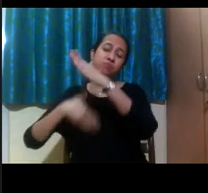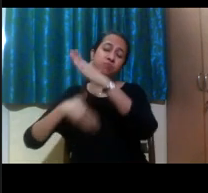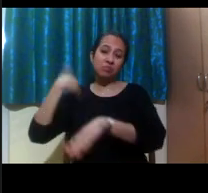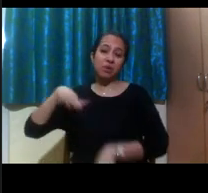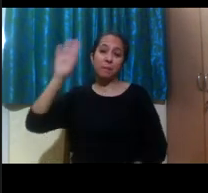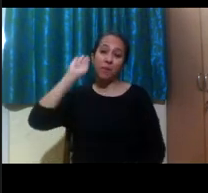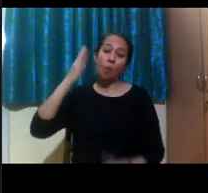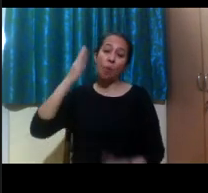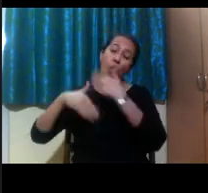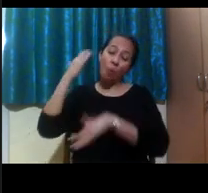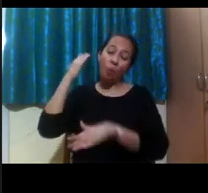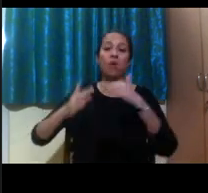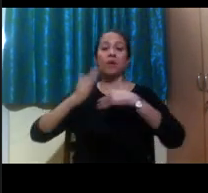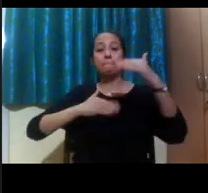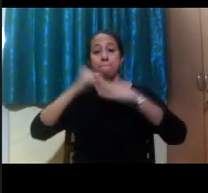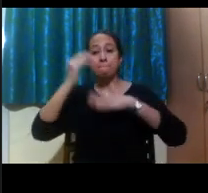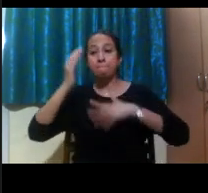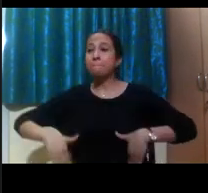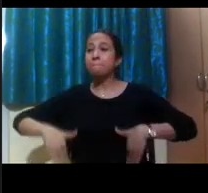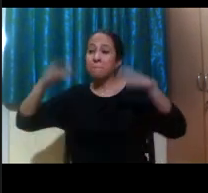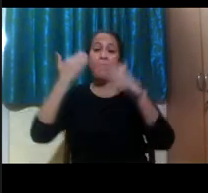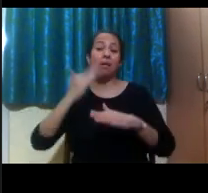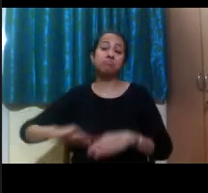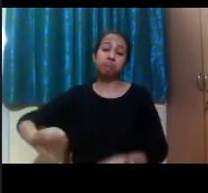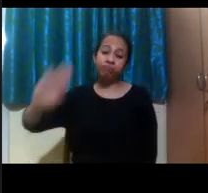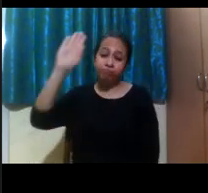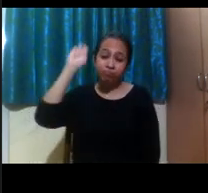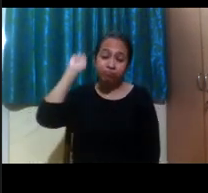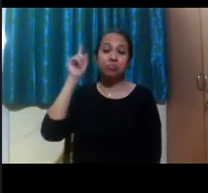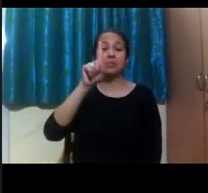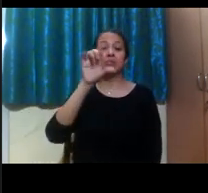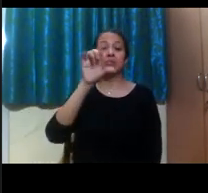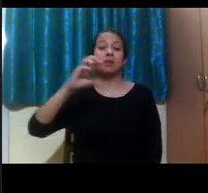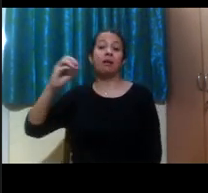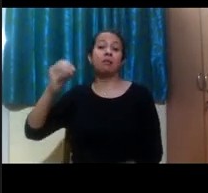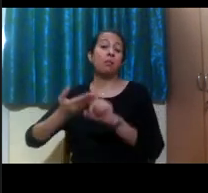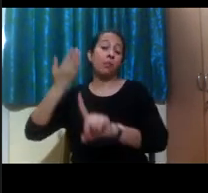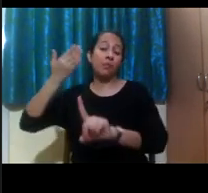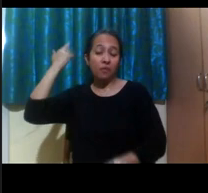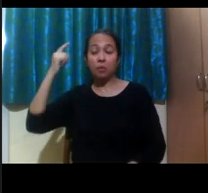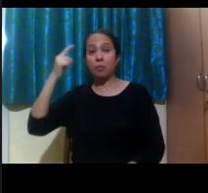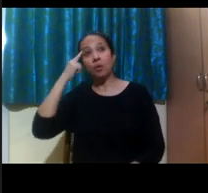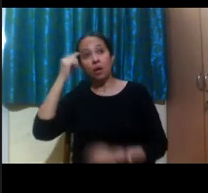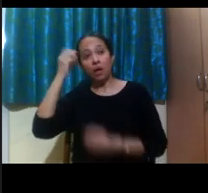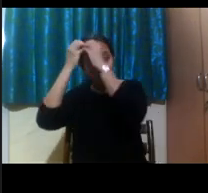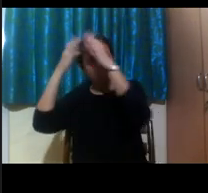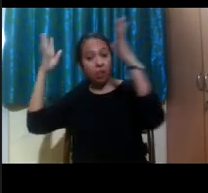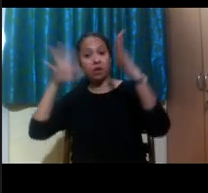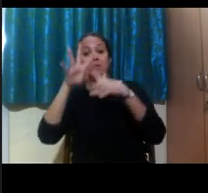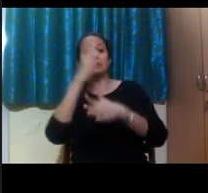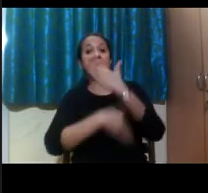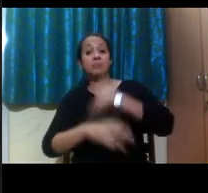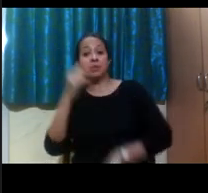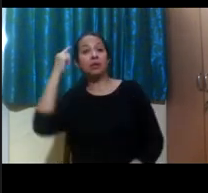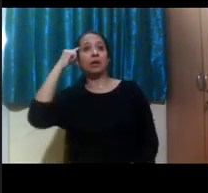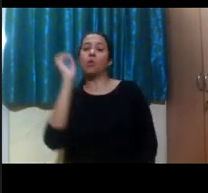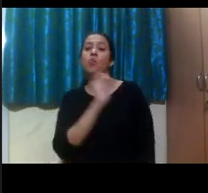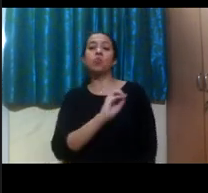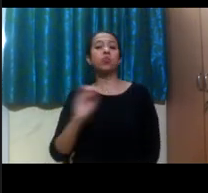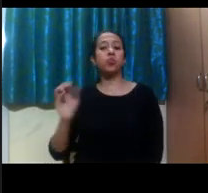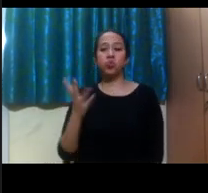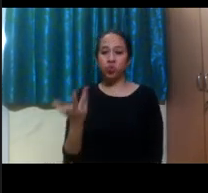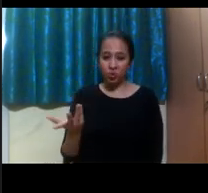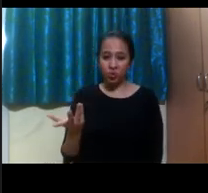cool buildings. But obviously when they were built probably in the early 1900s, they weren't thinking about disability at that time. And so an